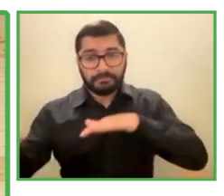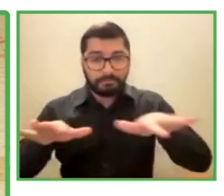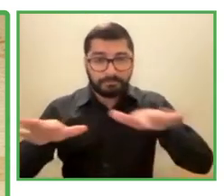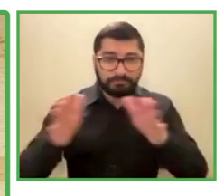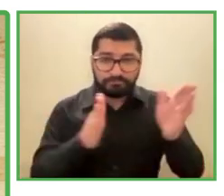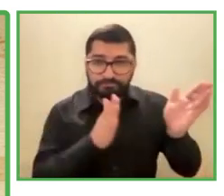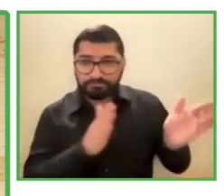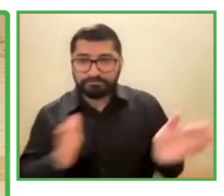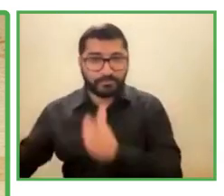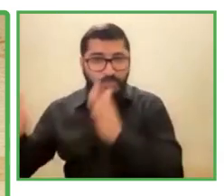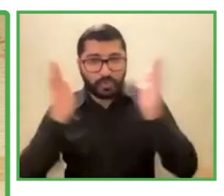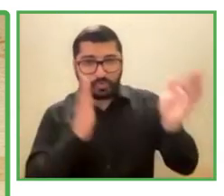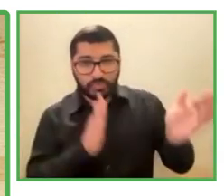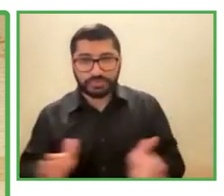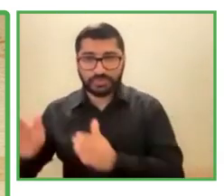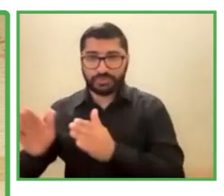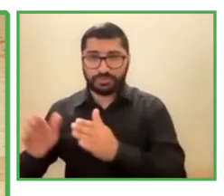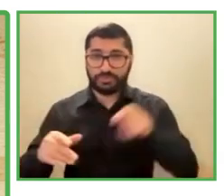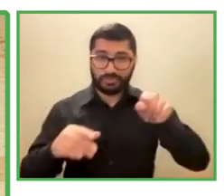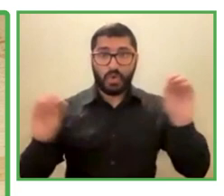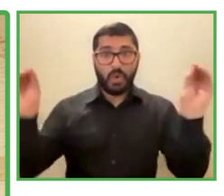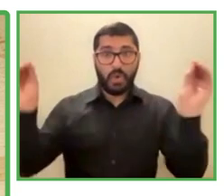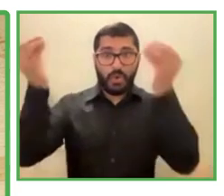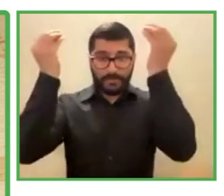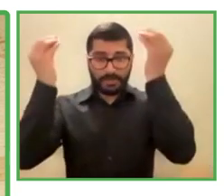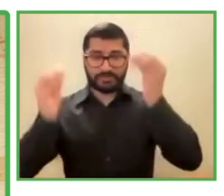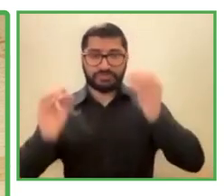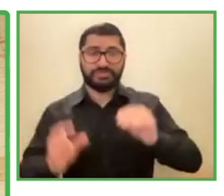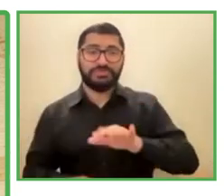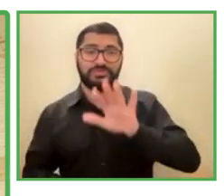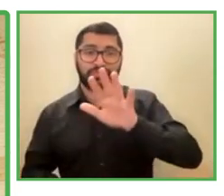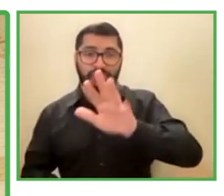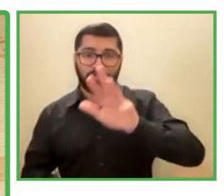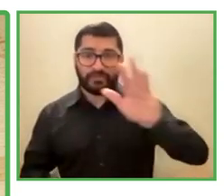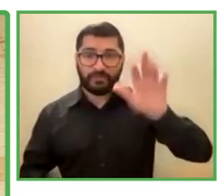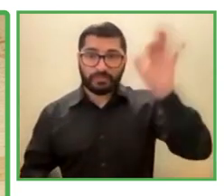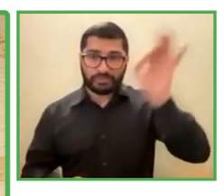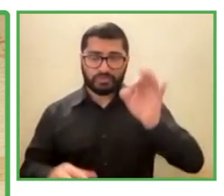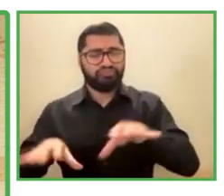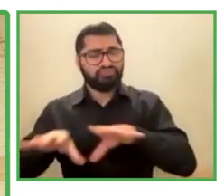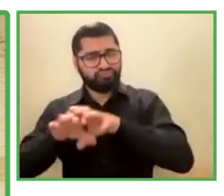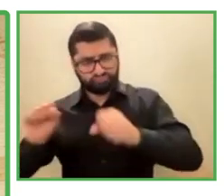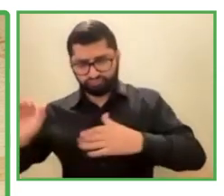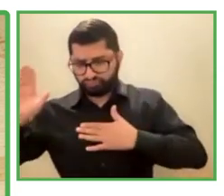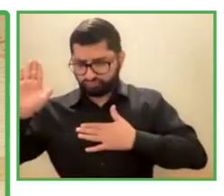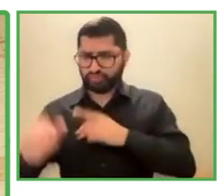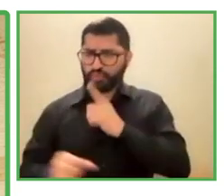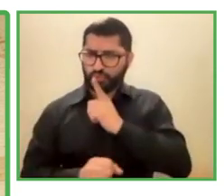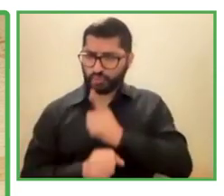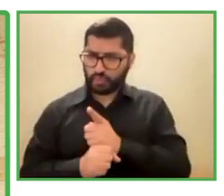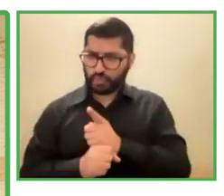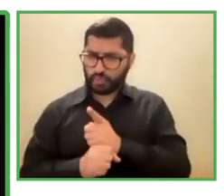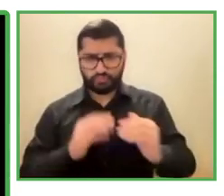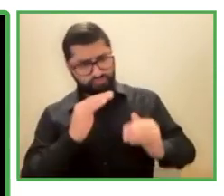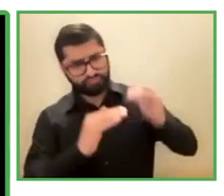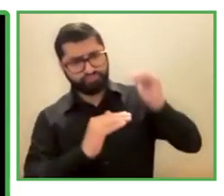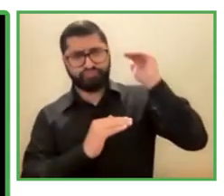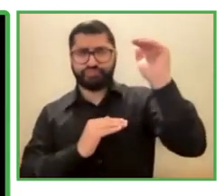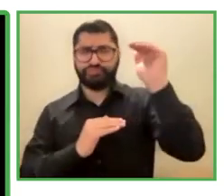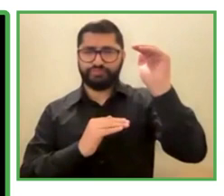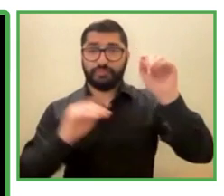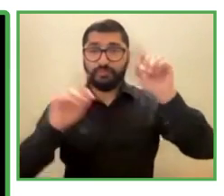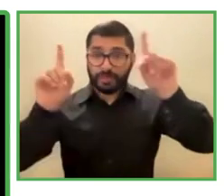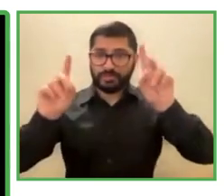of attendance. That is, the level of commitment that they have is through the roof. Without a doubt,